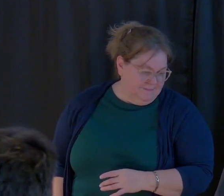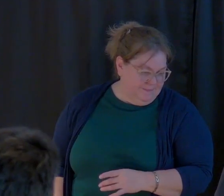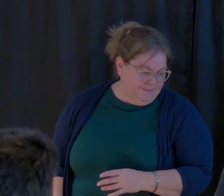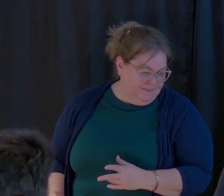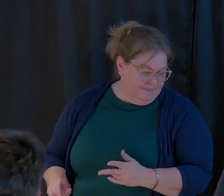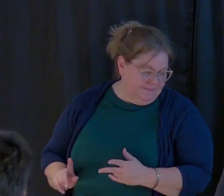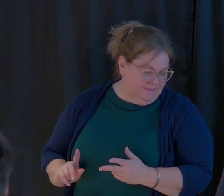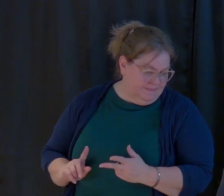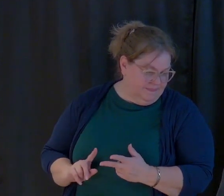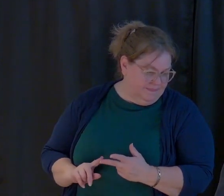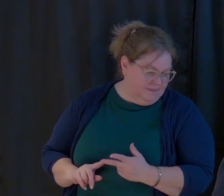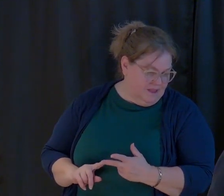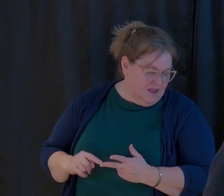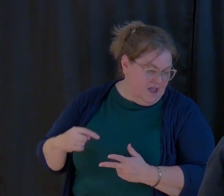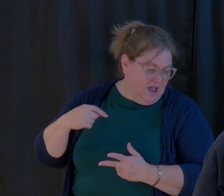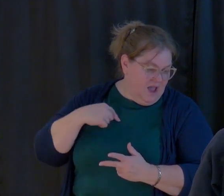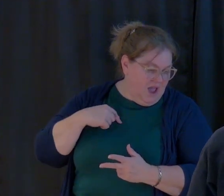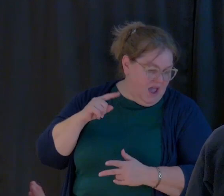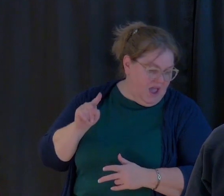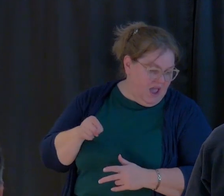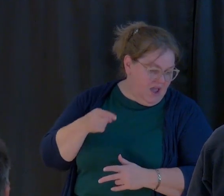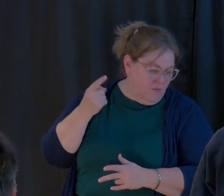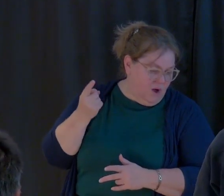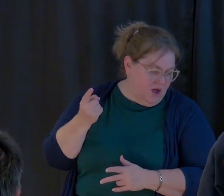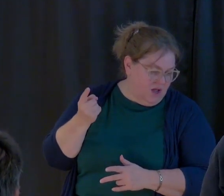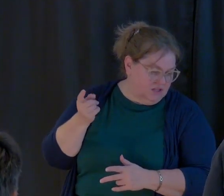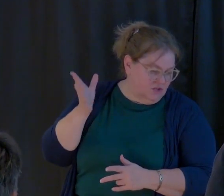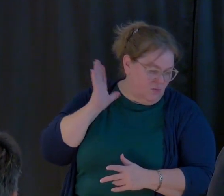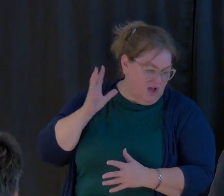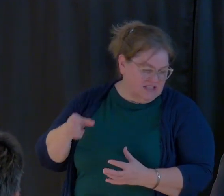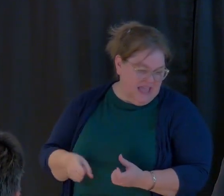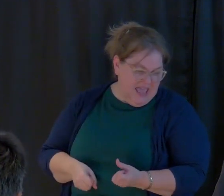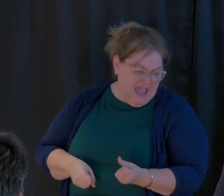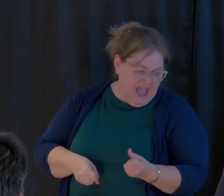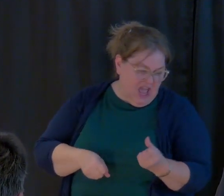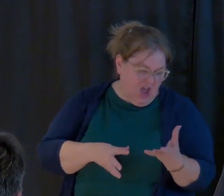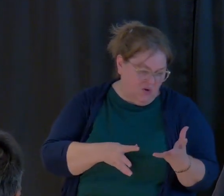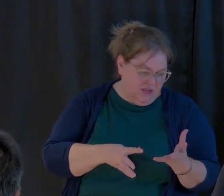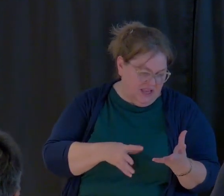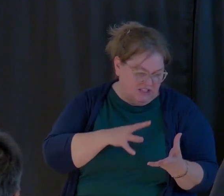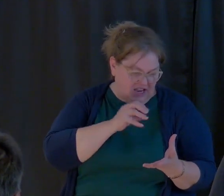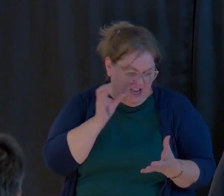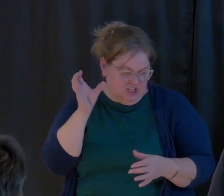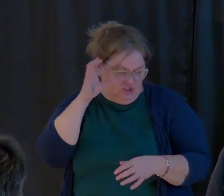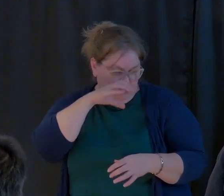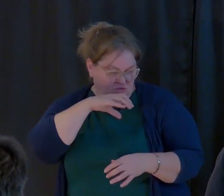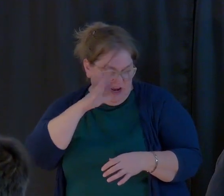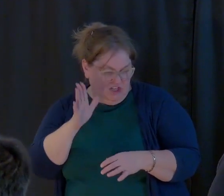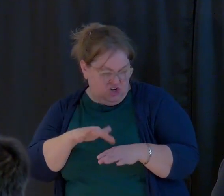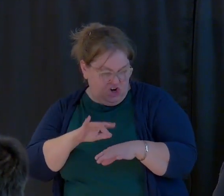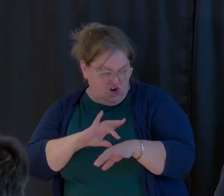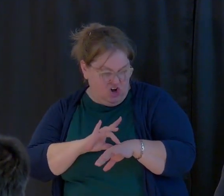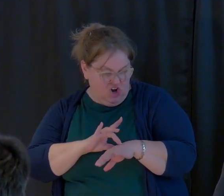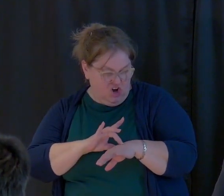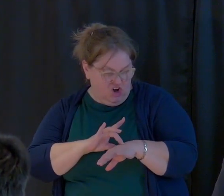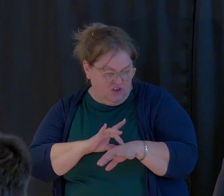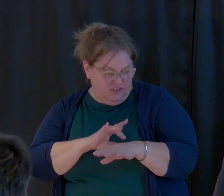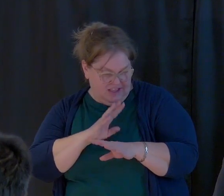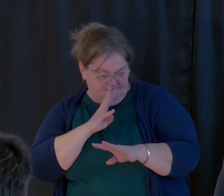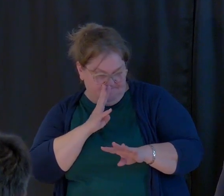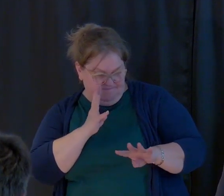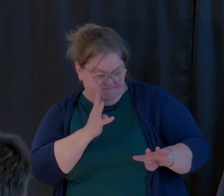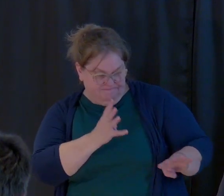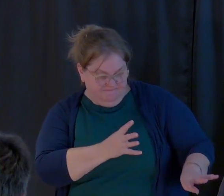I once was an outcast, a stranger on earth,